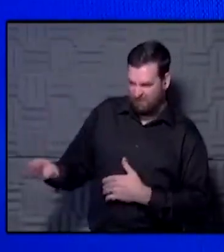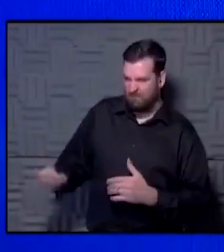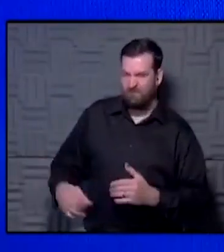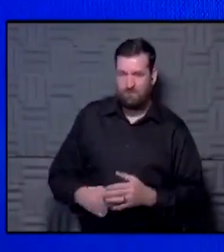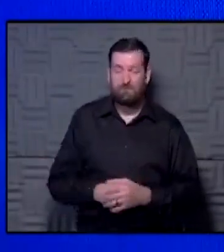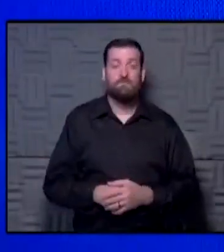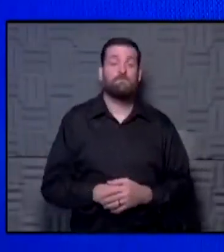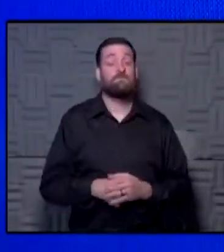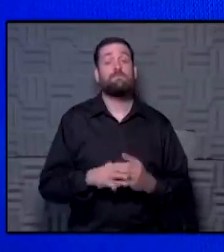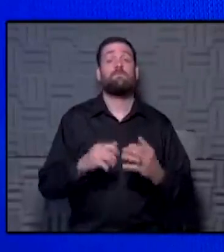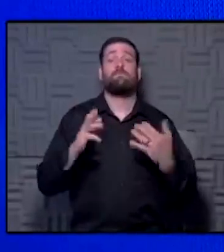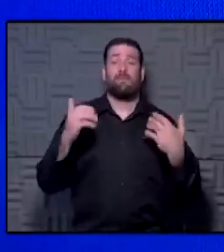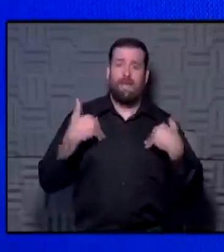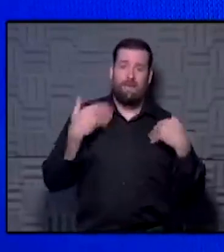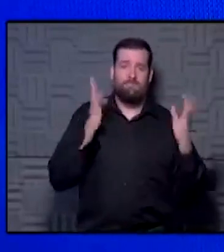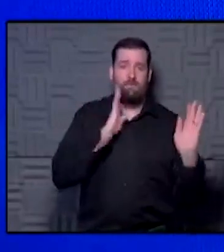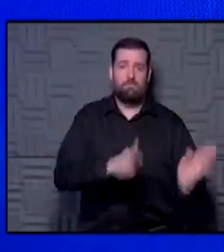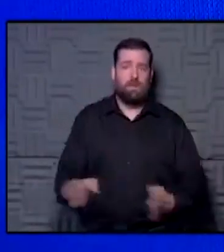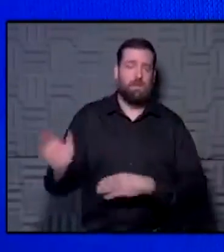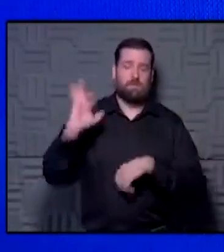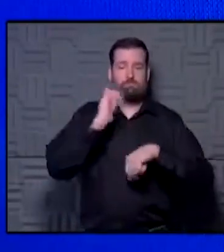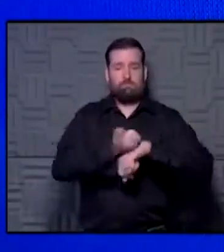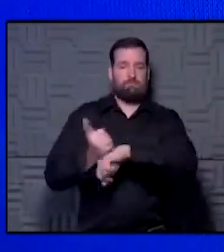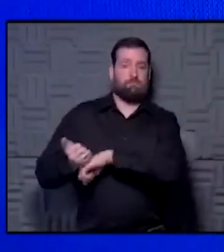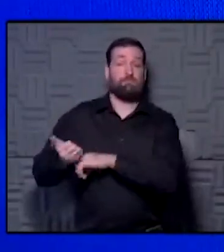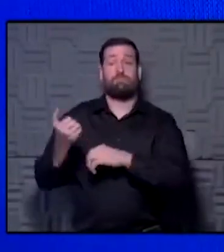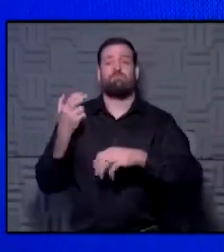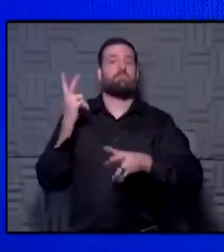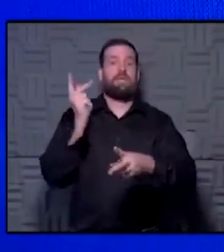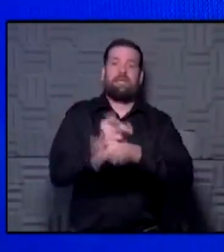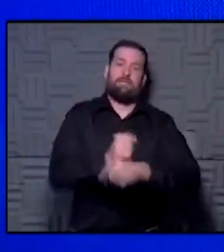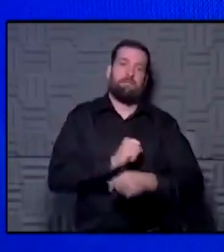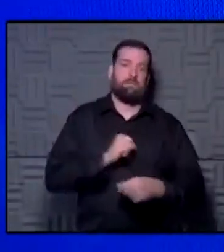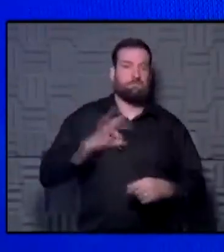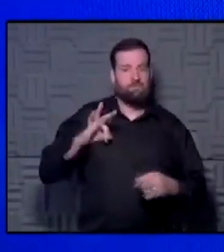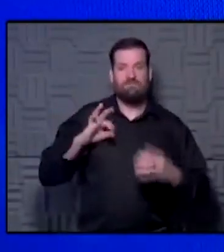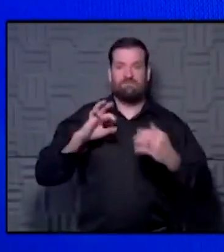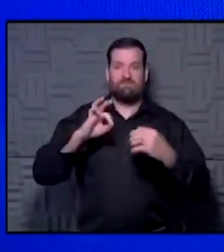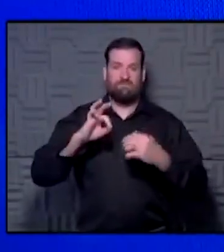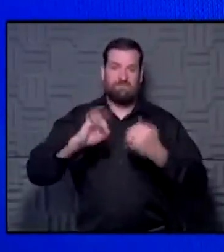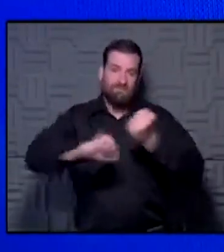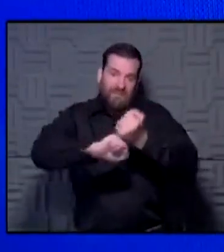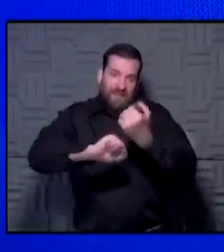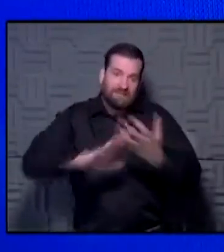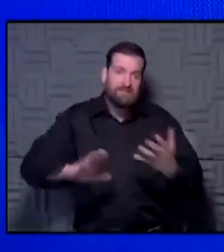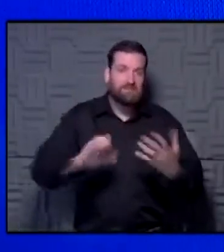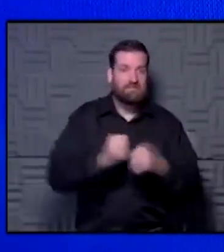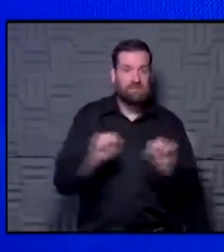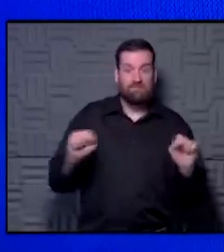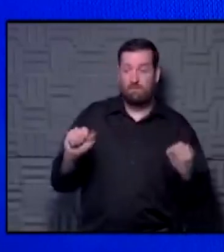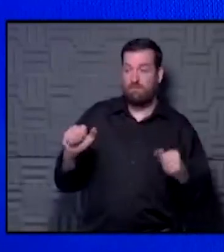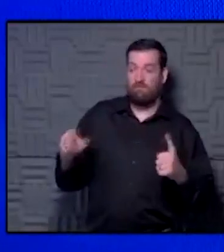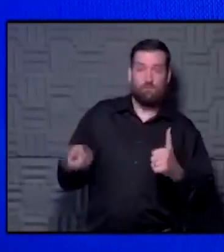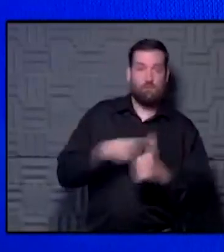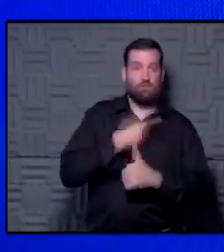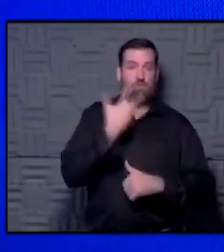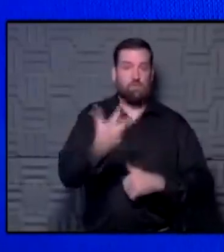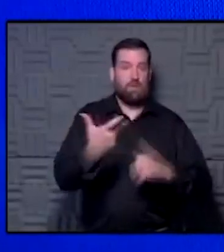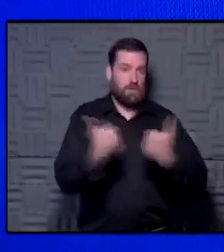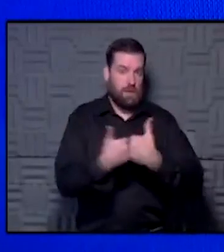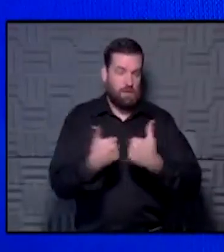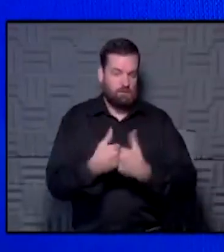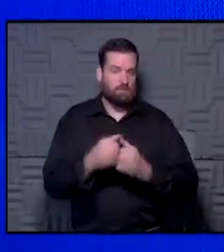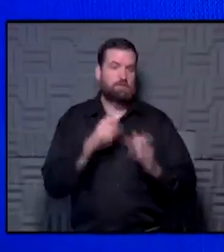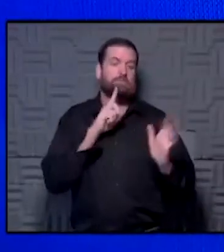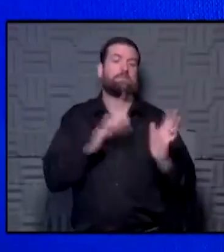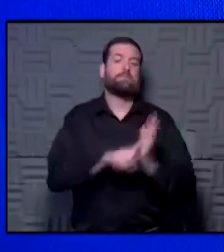I think they've got measures in place to keep fans safe. And if I remember right, the Chiefs have said we're going to try this for the first three games and make sure we're not spreading the